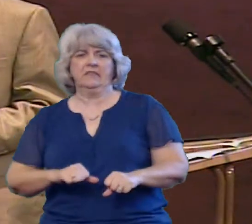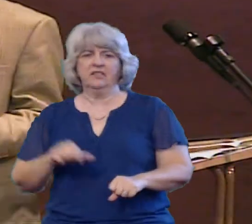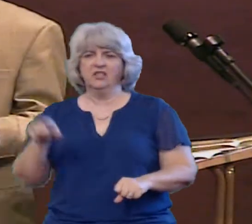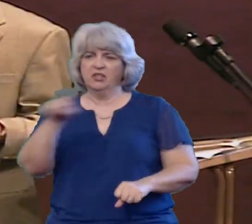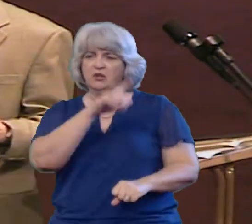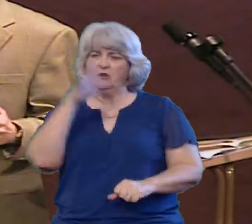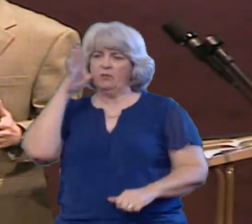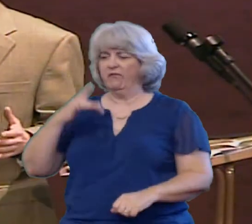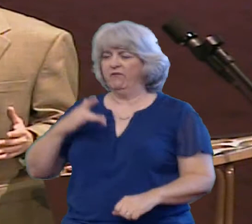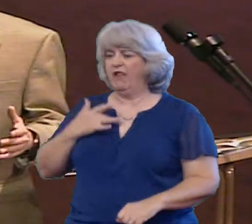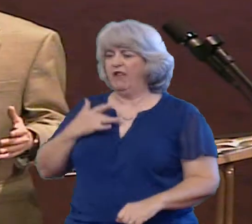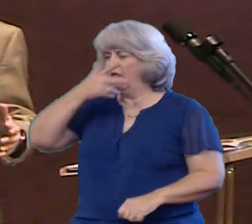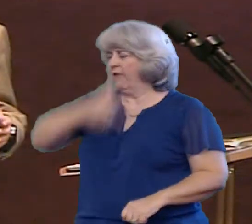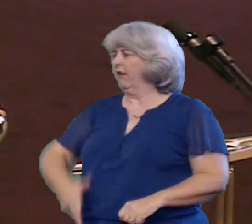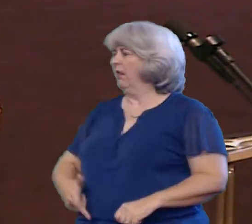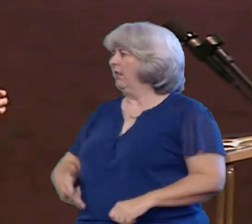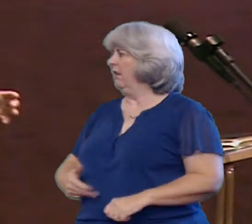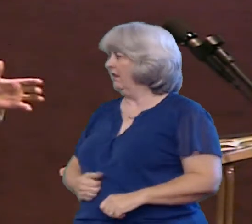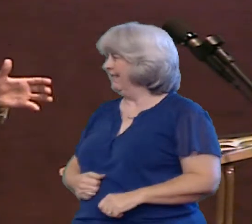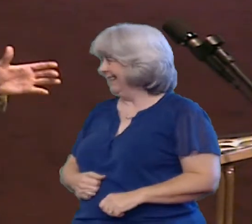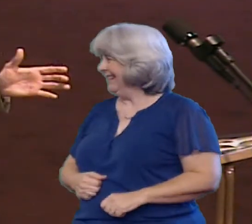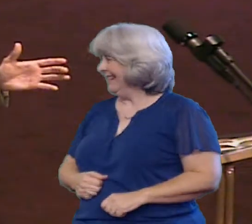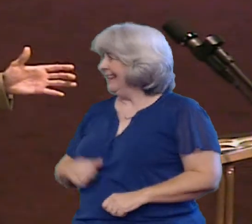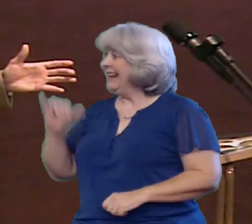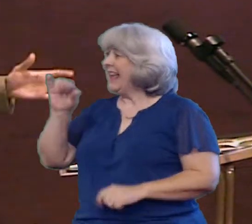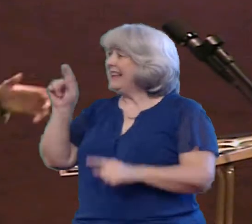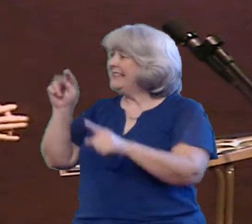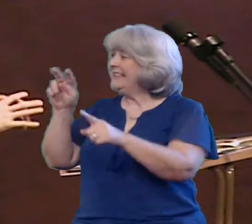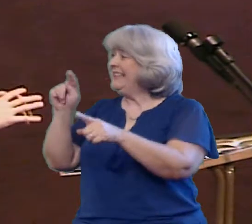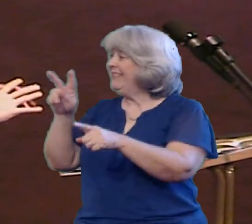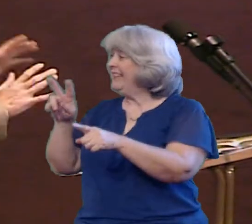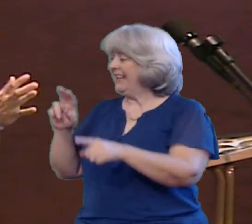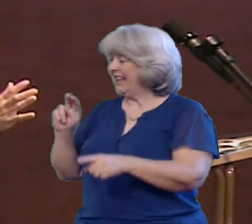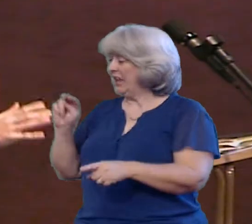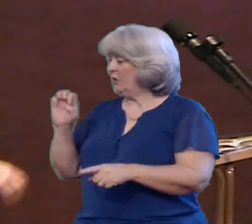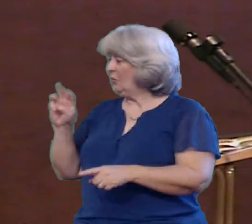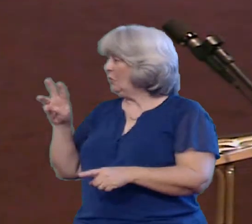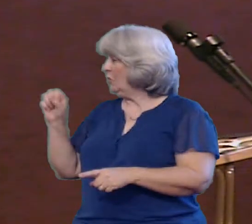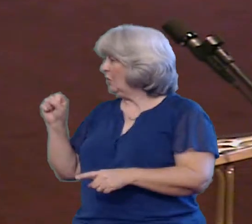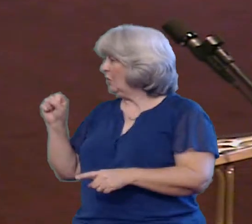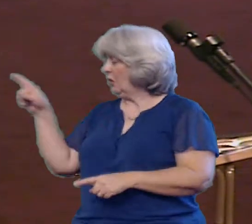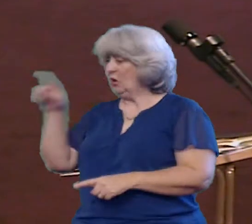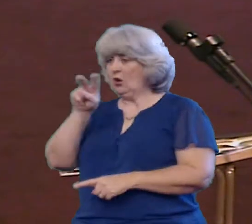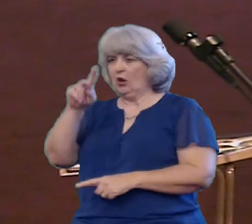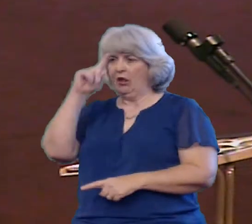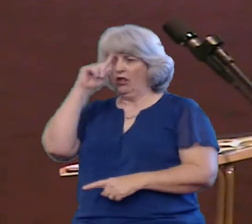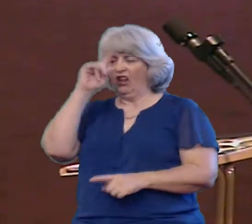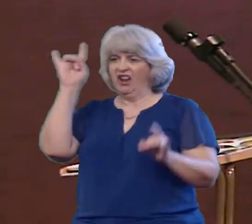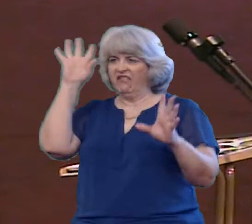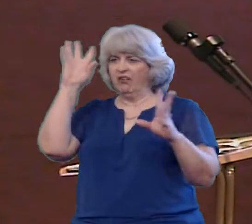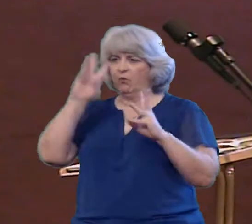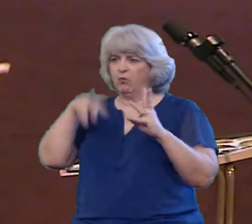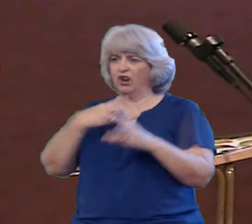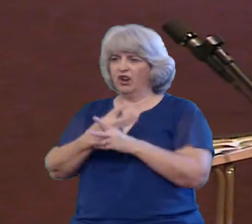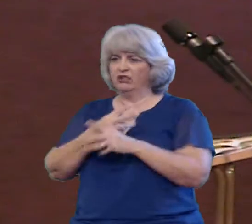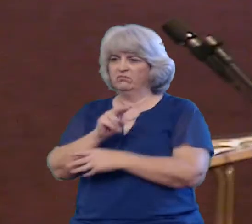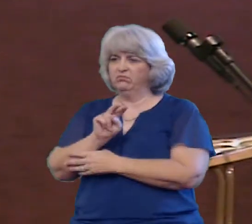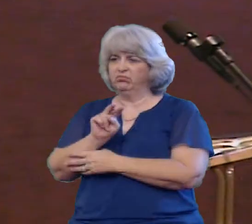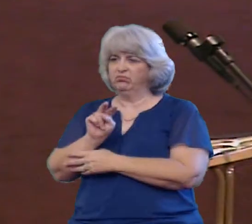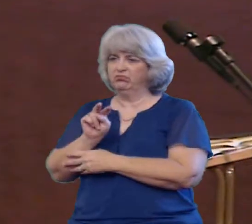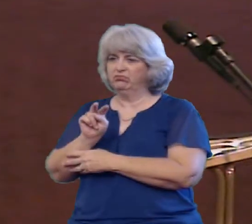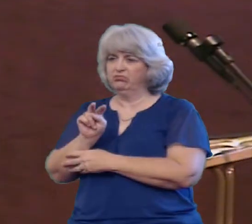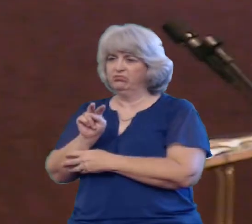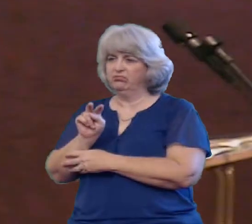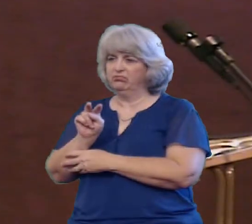We go back to those news telecasts That's what they're going to make us believe that there is no good in this world anymore Until you get to the last two